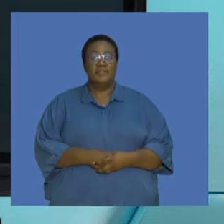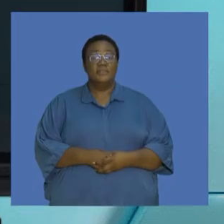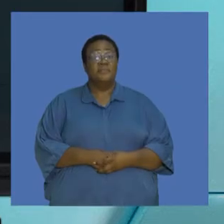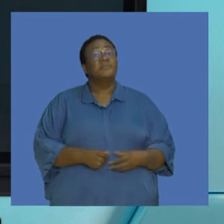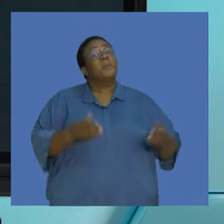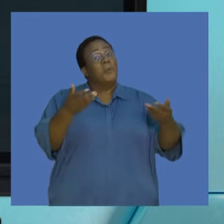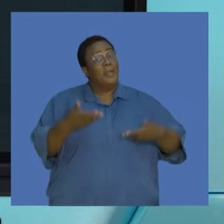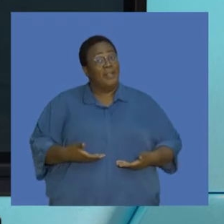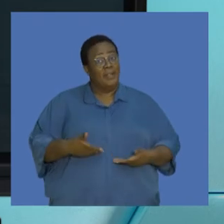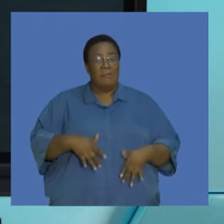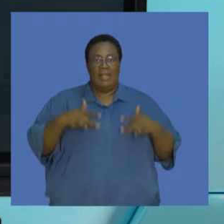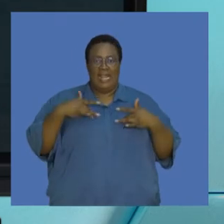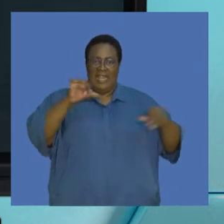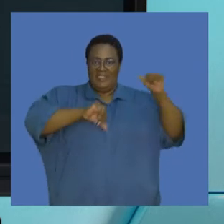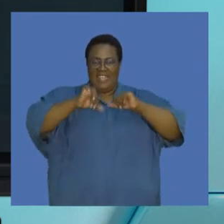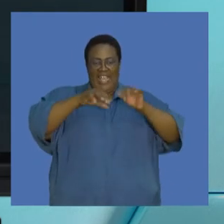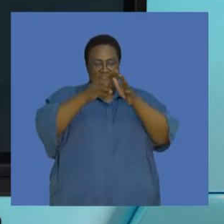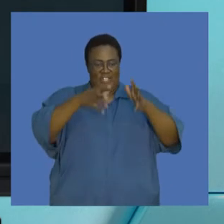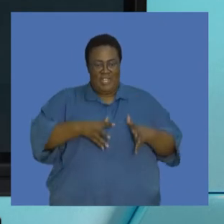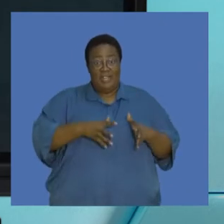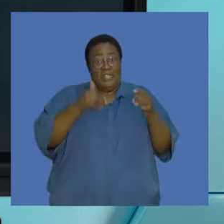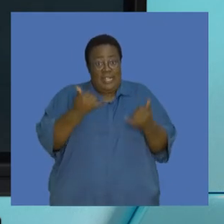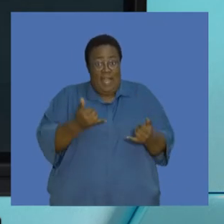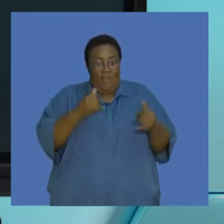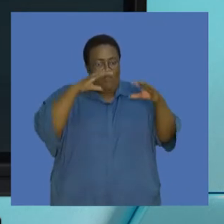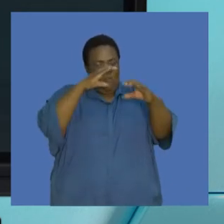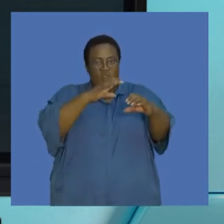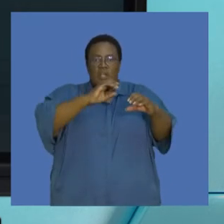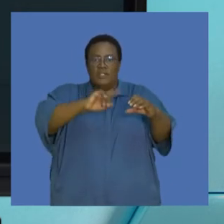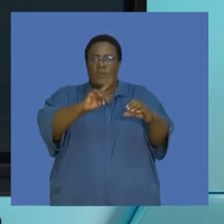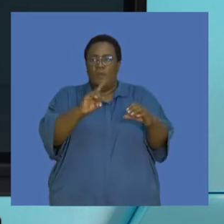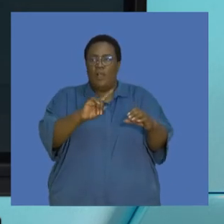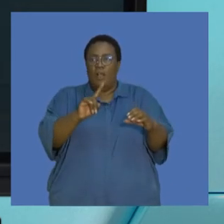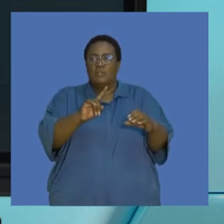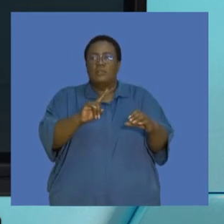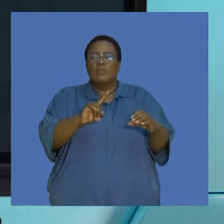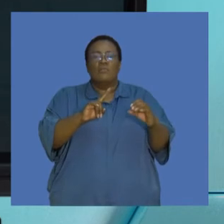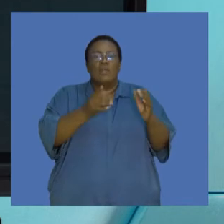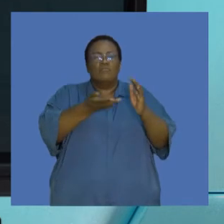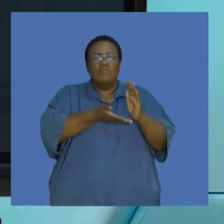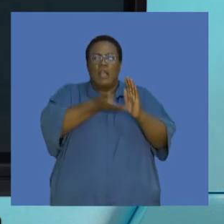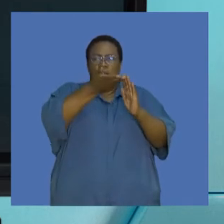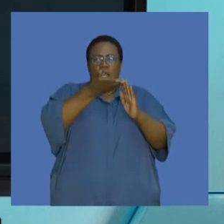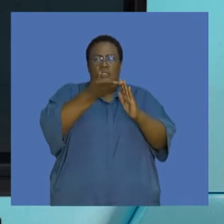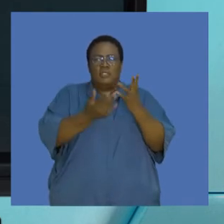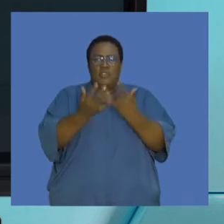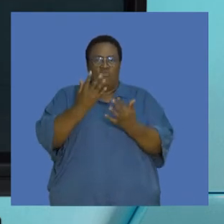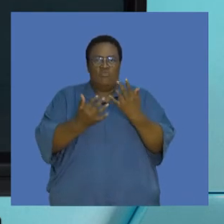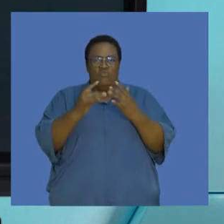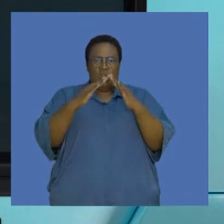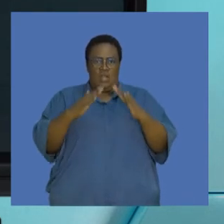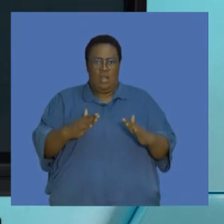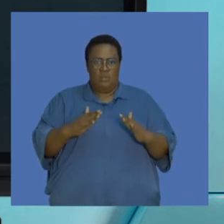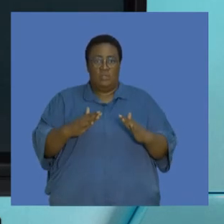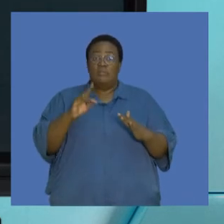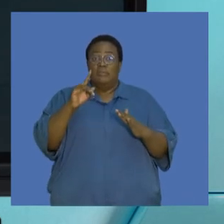Welcome back, Life Science Learners. So in this session, we're going to look at the enhanced greenhouse effect. Just to recap, in the